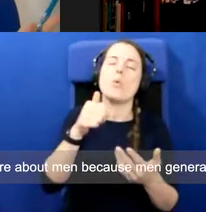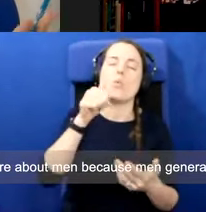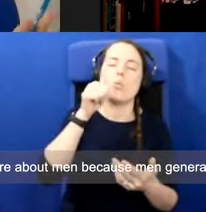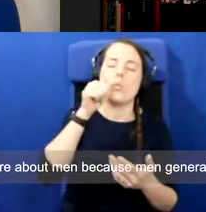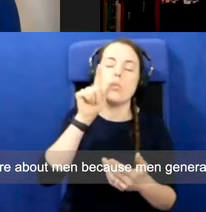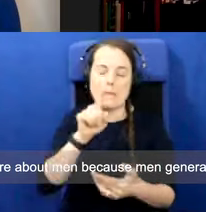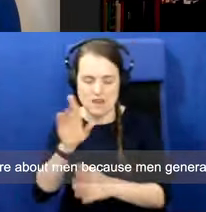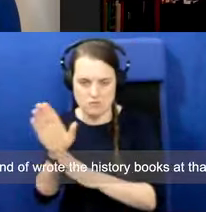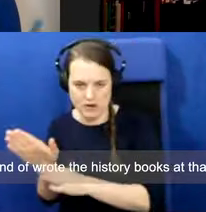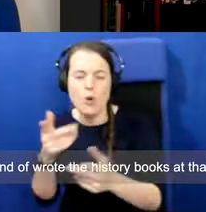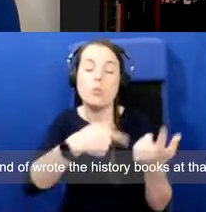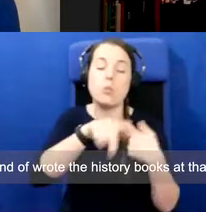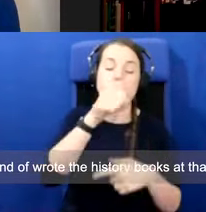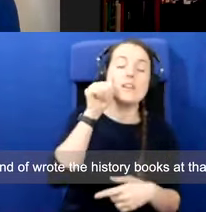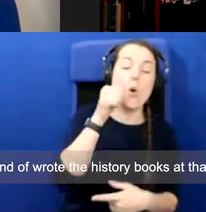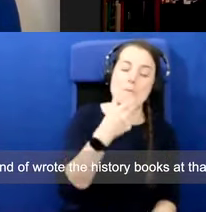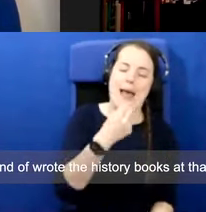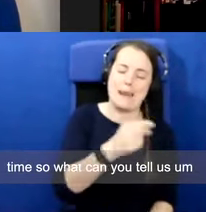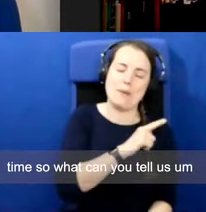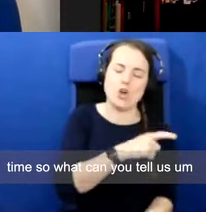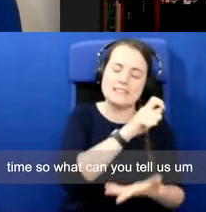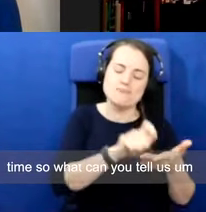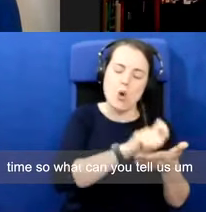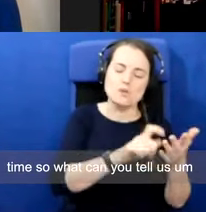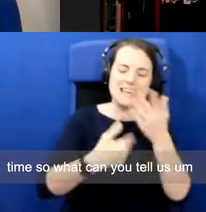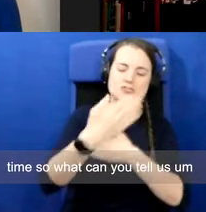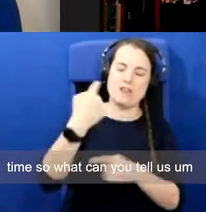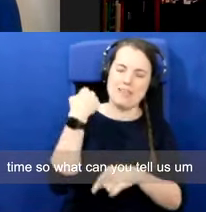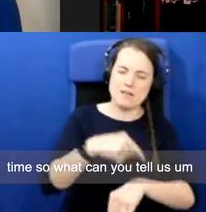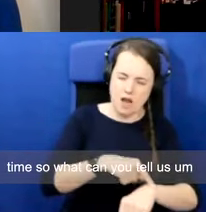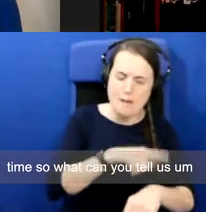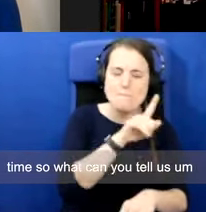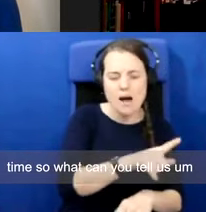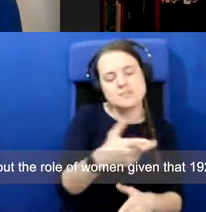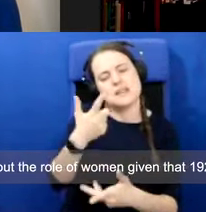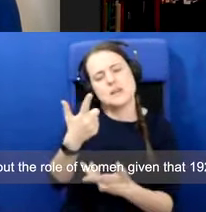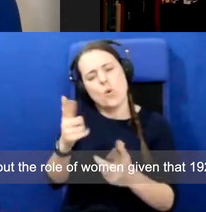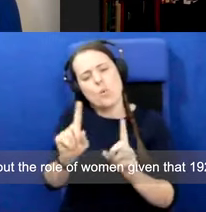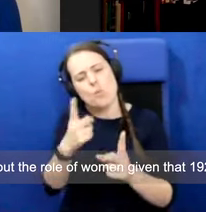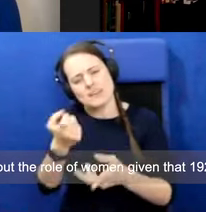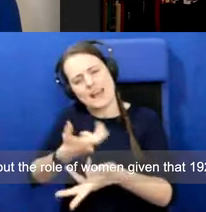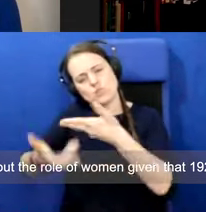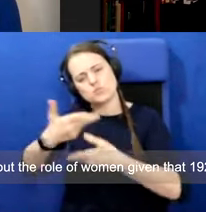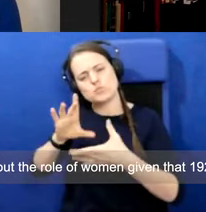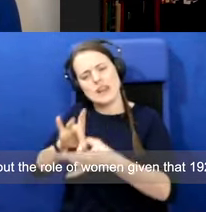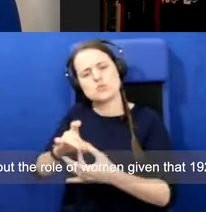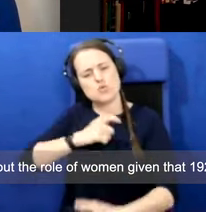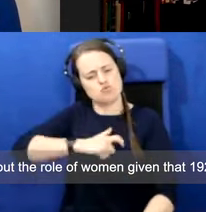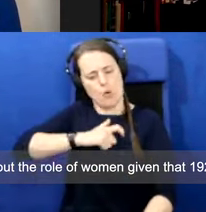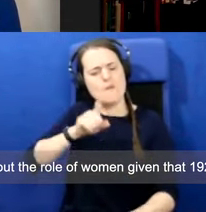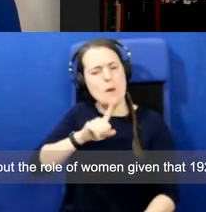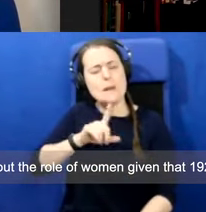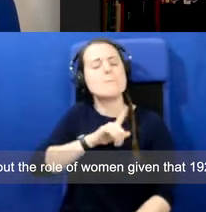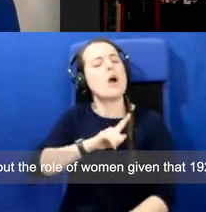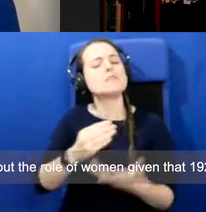kind of wrote the history books at that time. So what can you tell us about the role of women, given that 1921